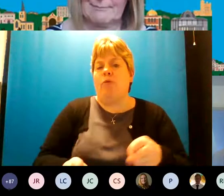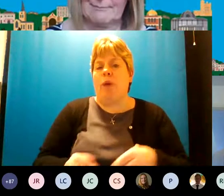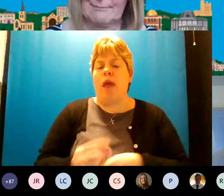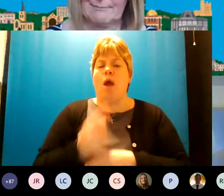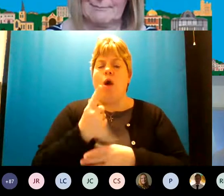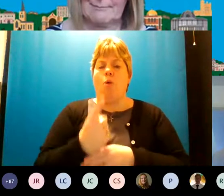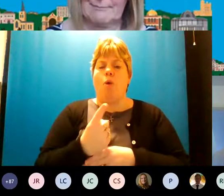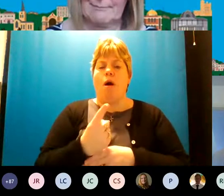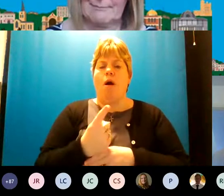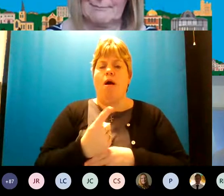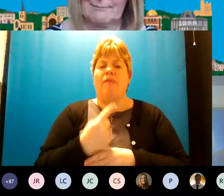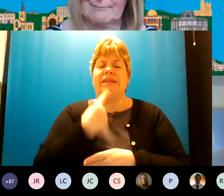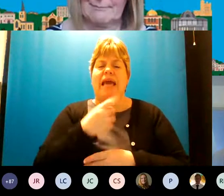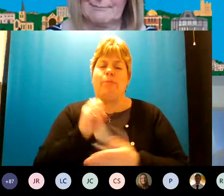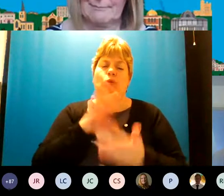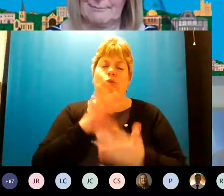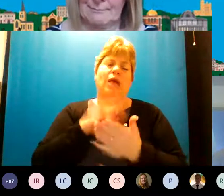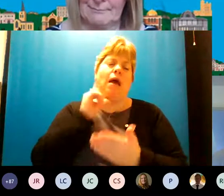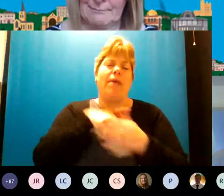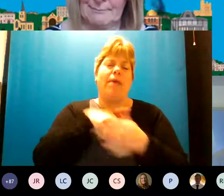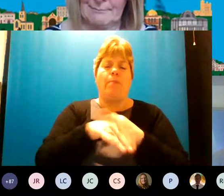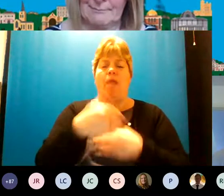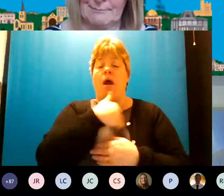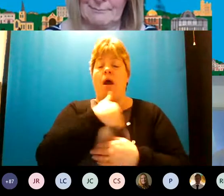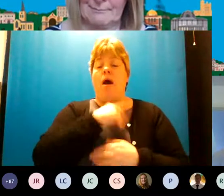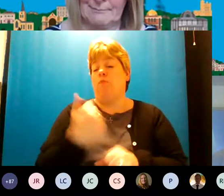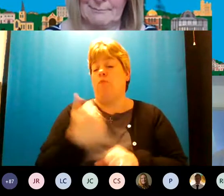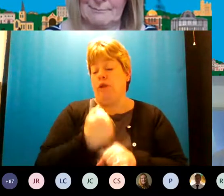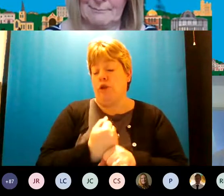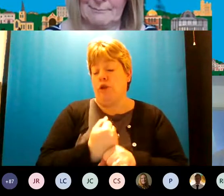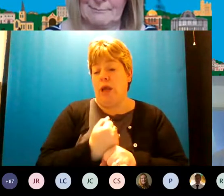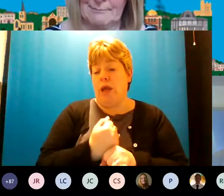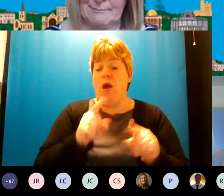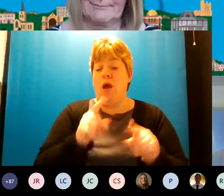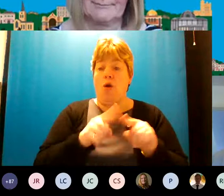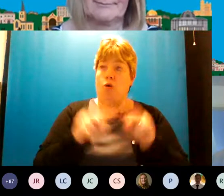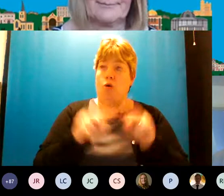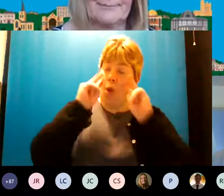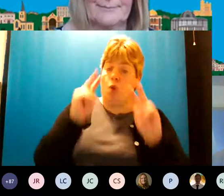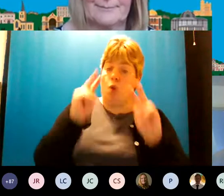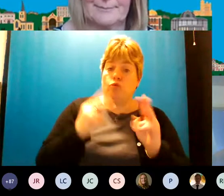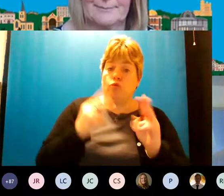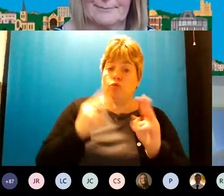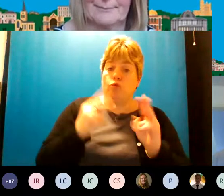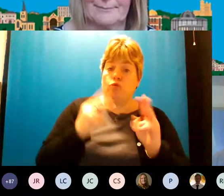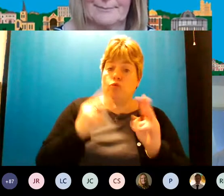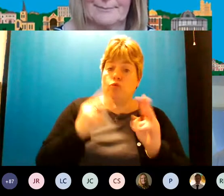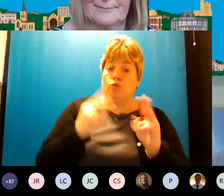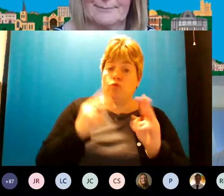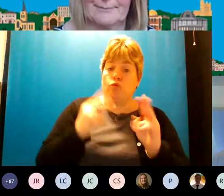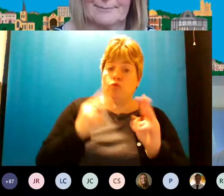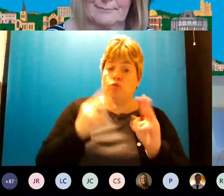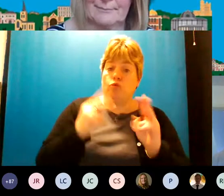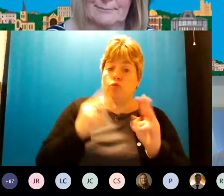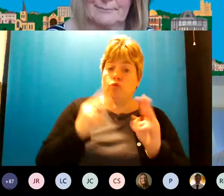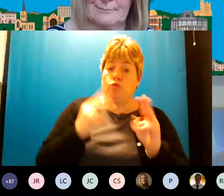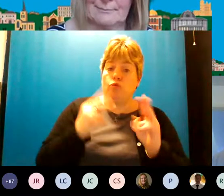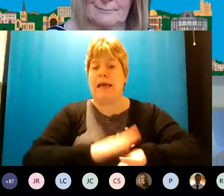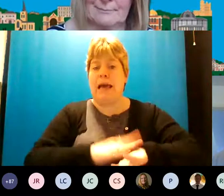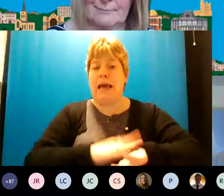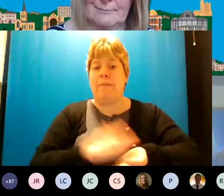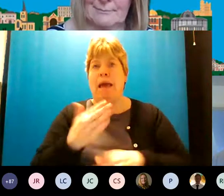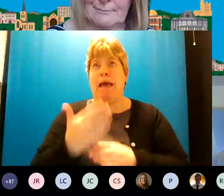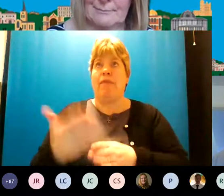puts like i said people at the heart of what we're doing uh and also looks to address that long waiting times either for